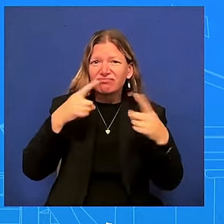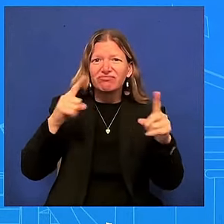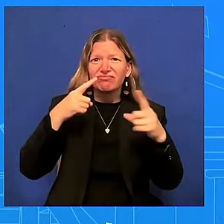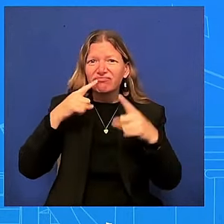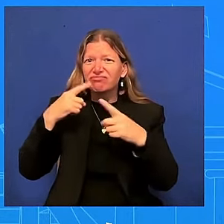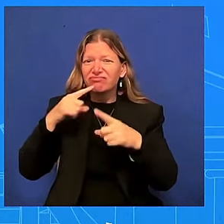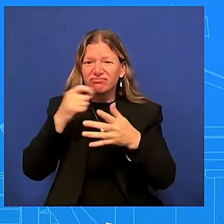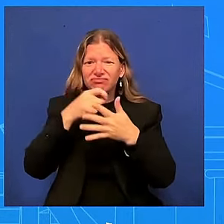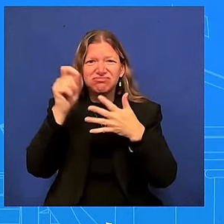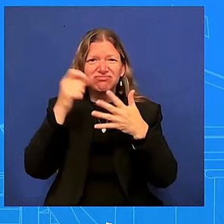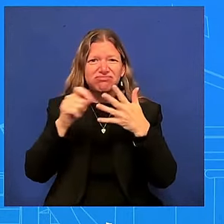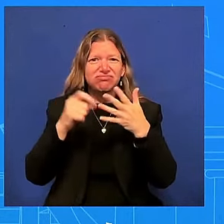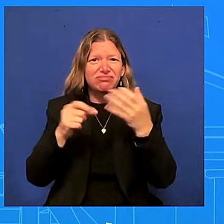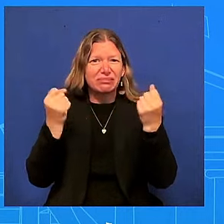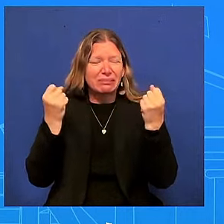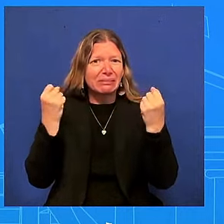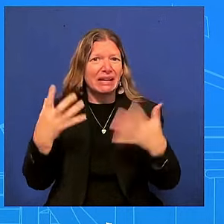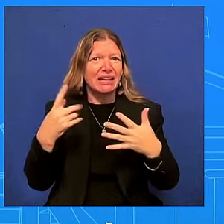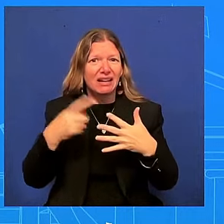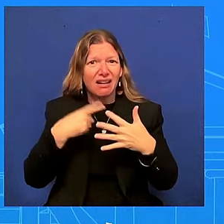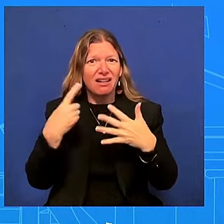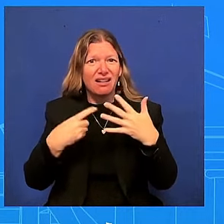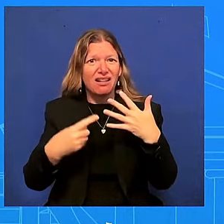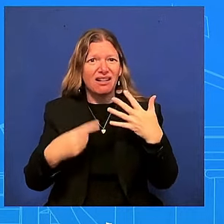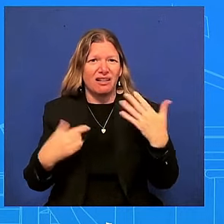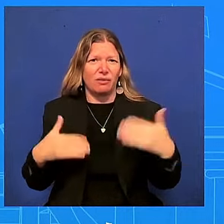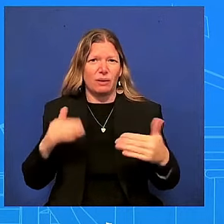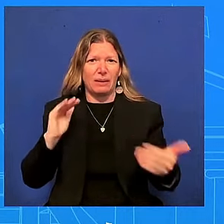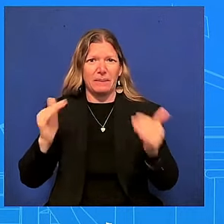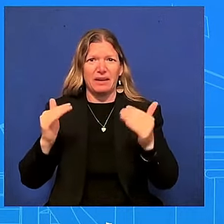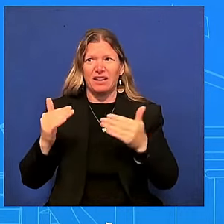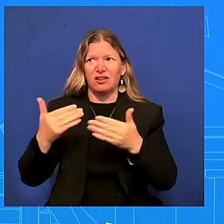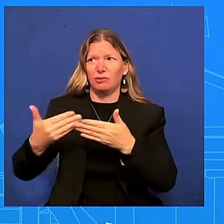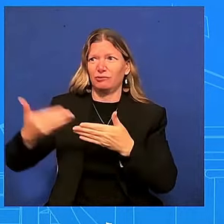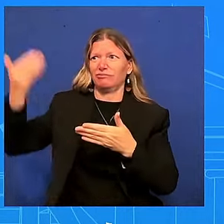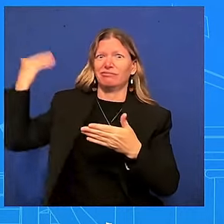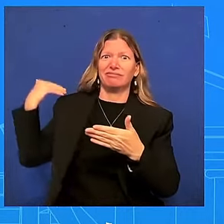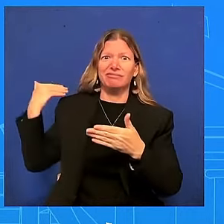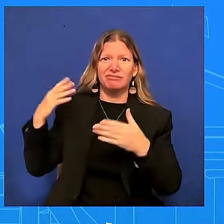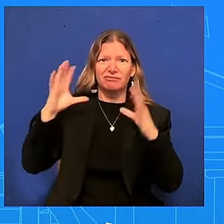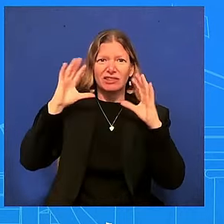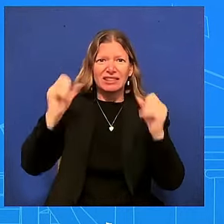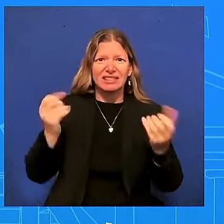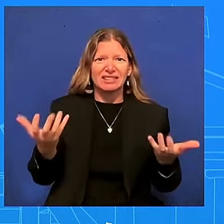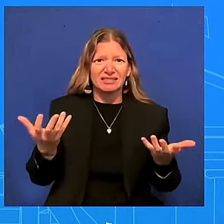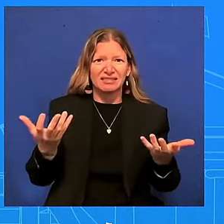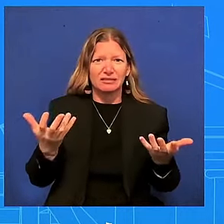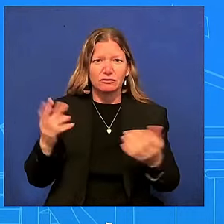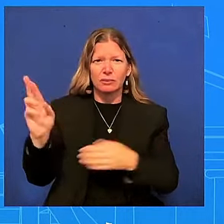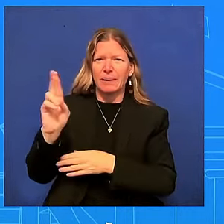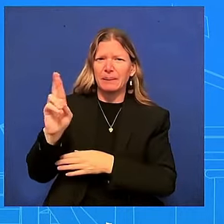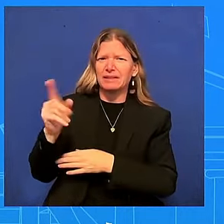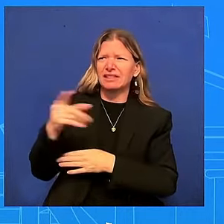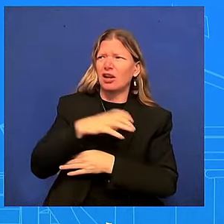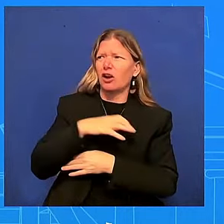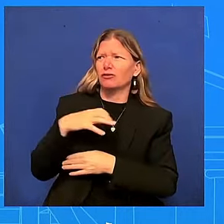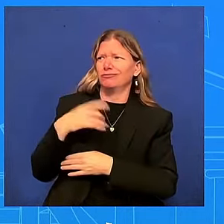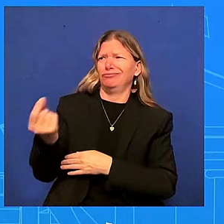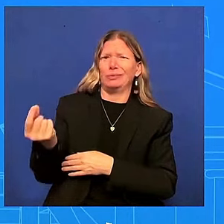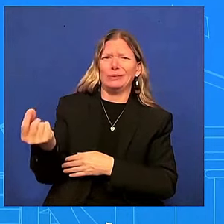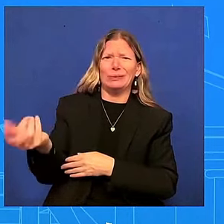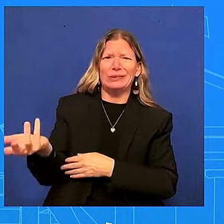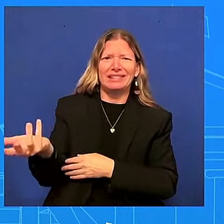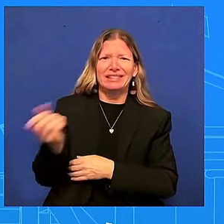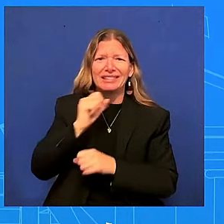republicans in congress are doing right he's trying to protect our rights as president he's trying to protect our freedoms he's trying to protect uh really